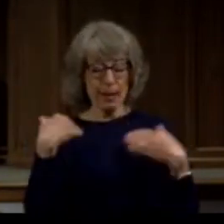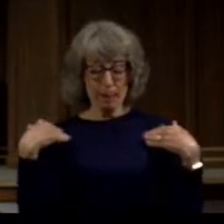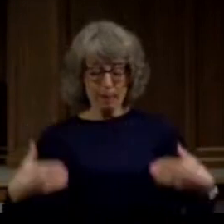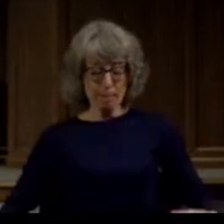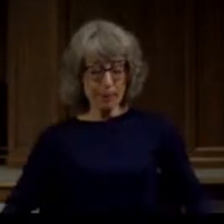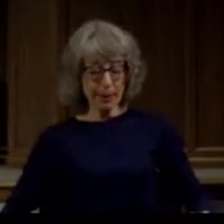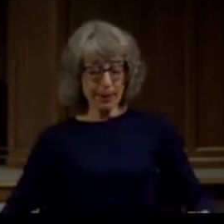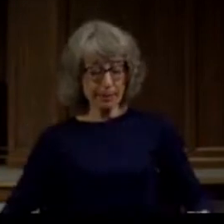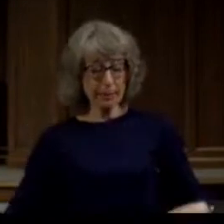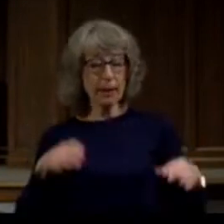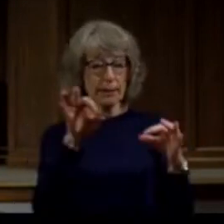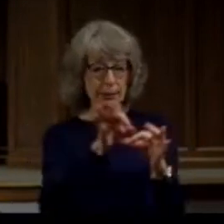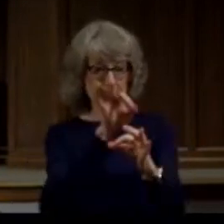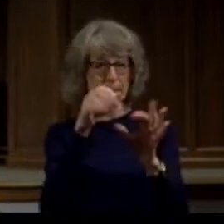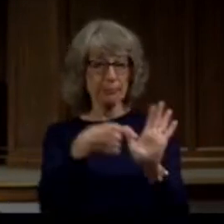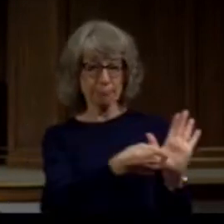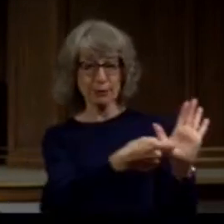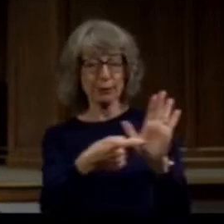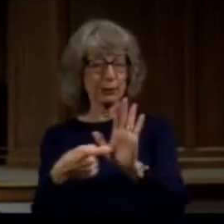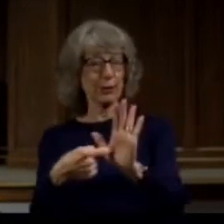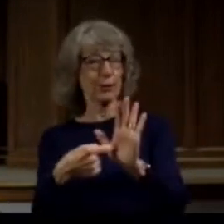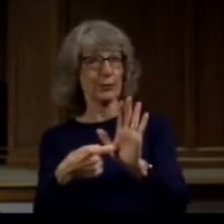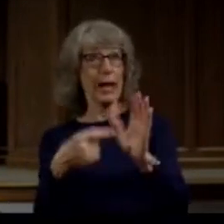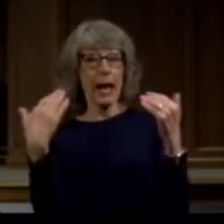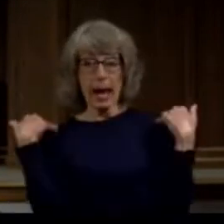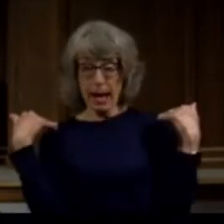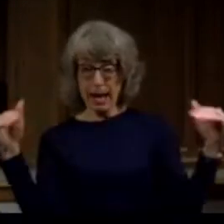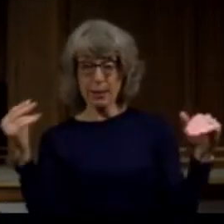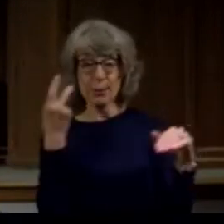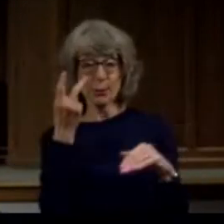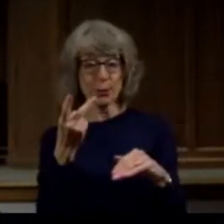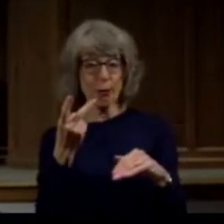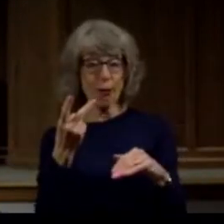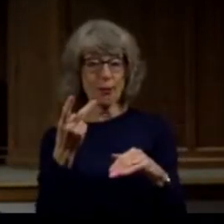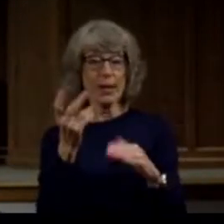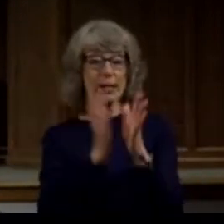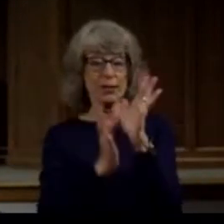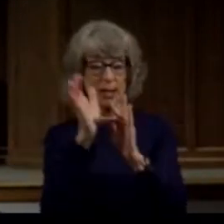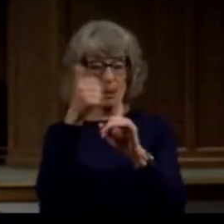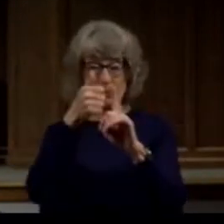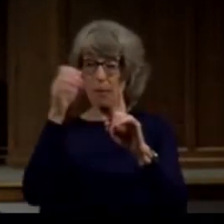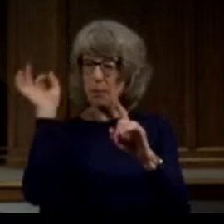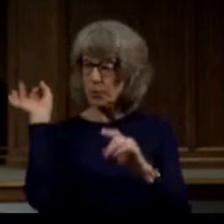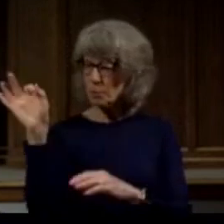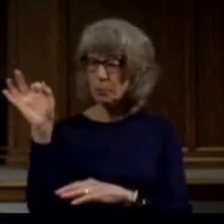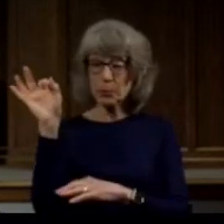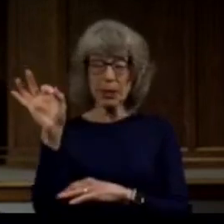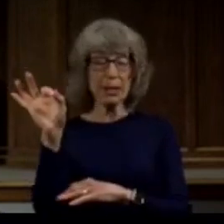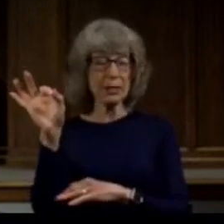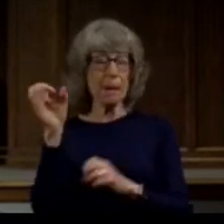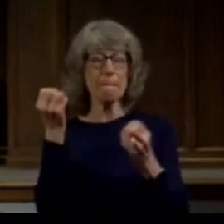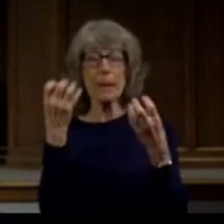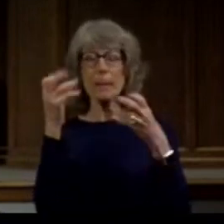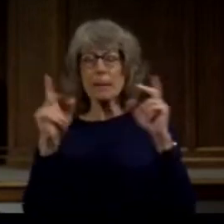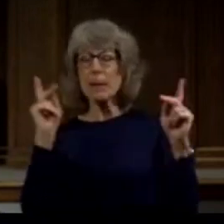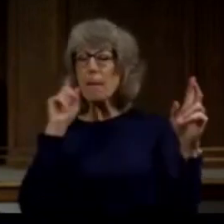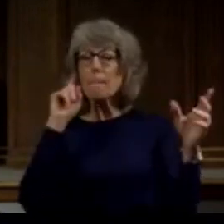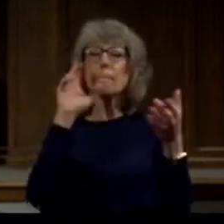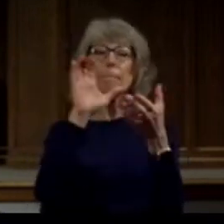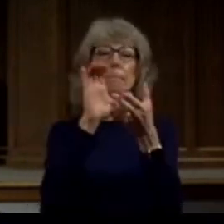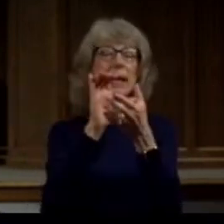was seen by angels, was preached among the nations, was believed on in the world,